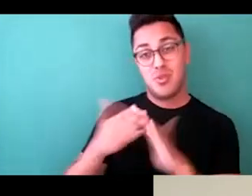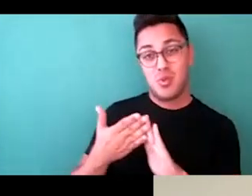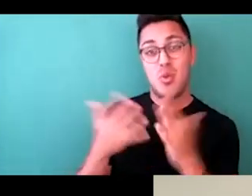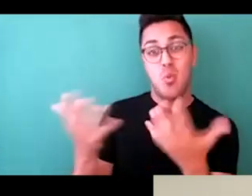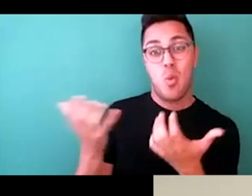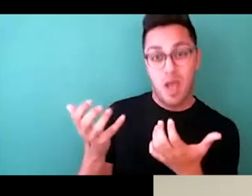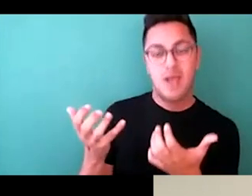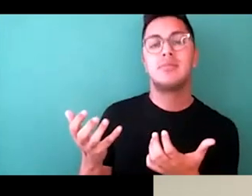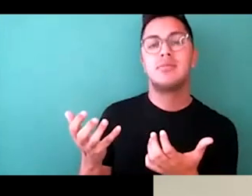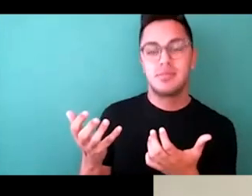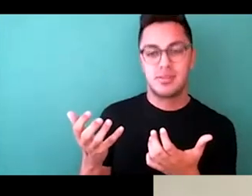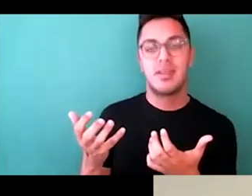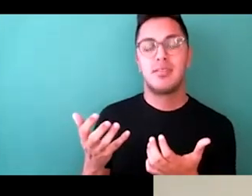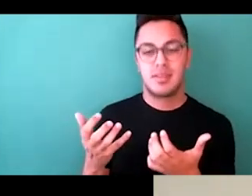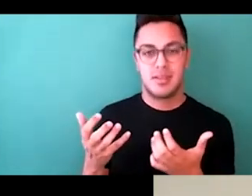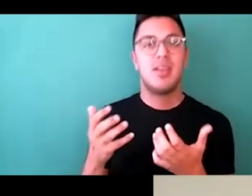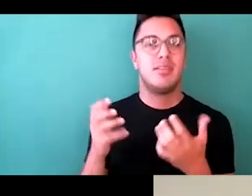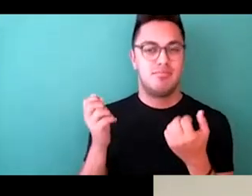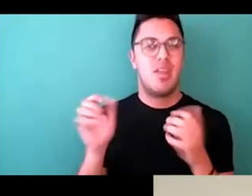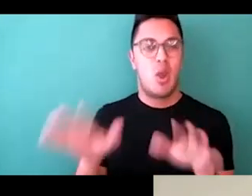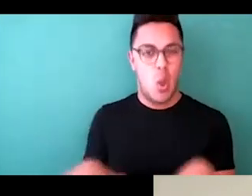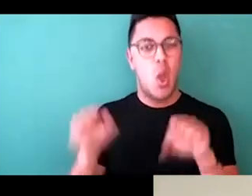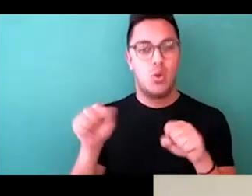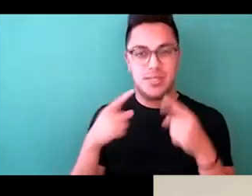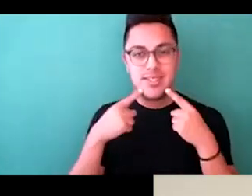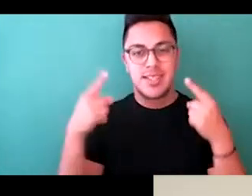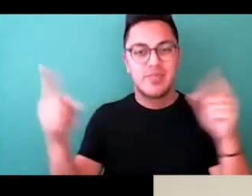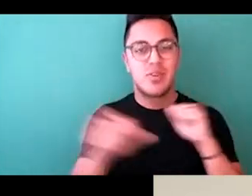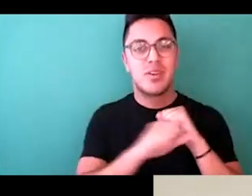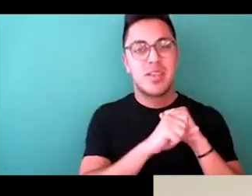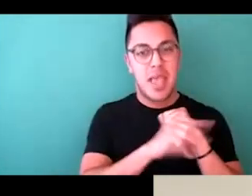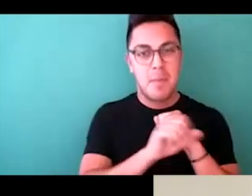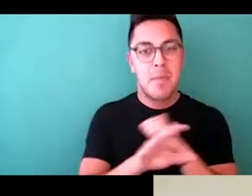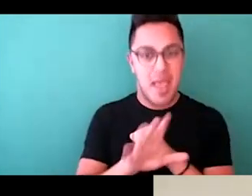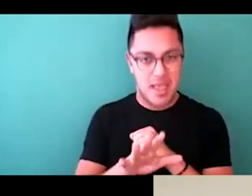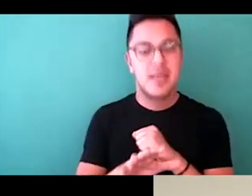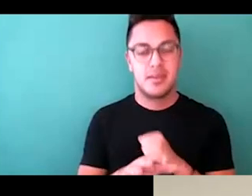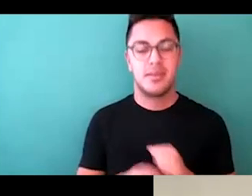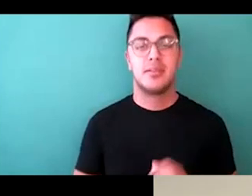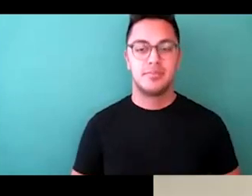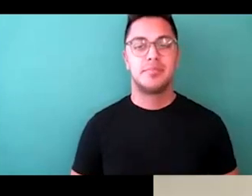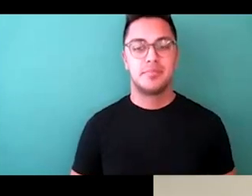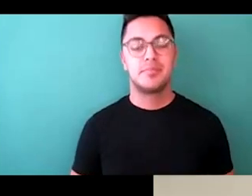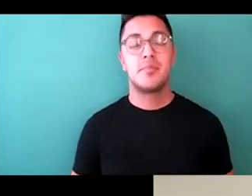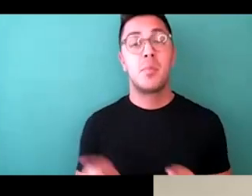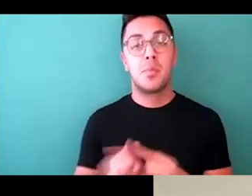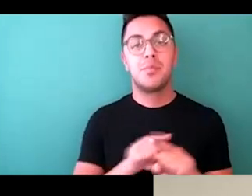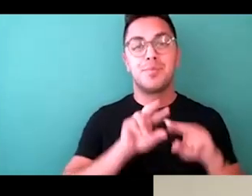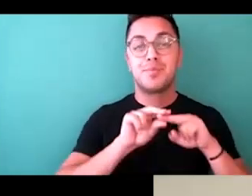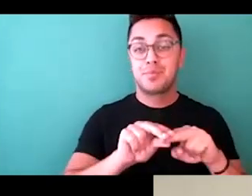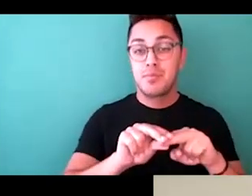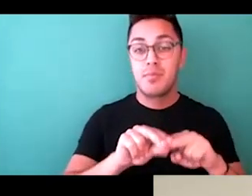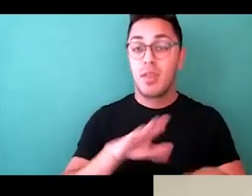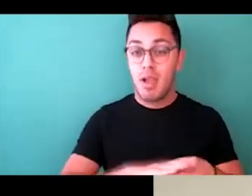developed a successful campaign with a proper ROI percent. I also think tapping into the talent is